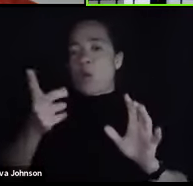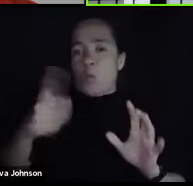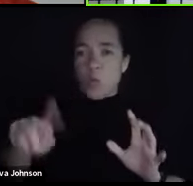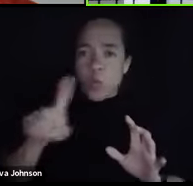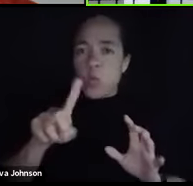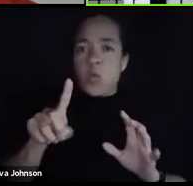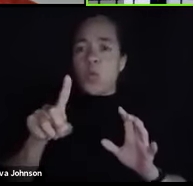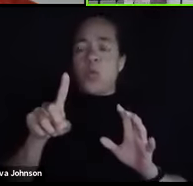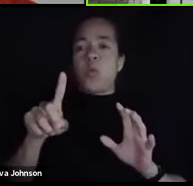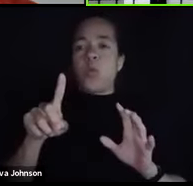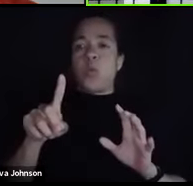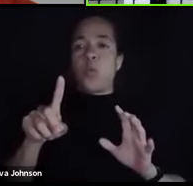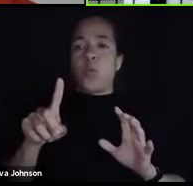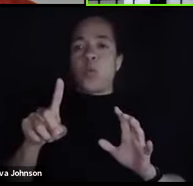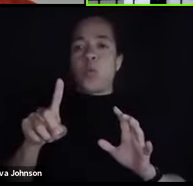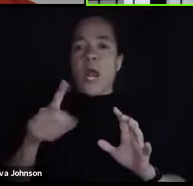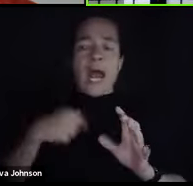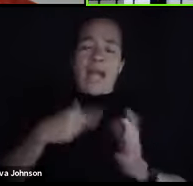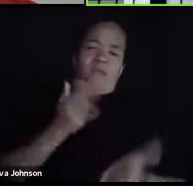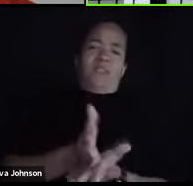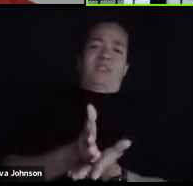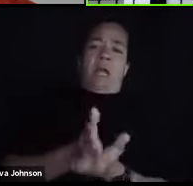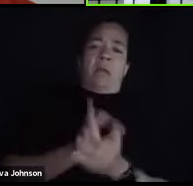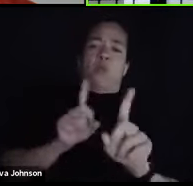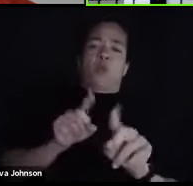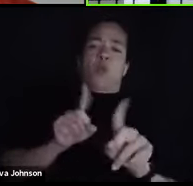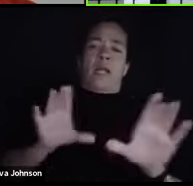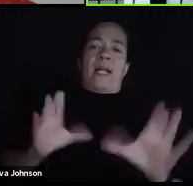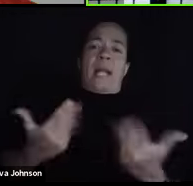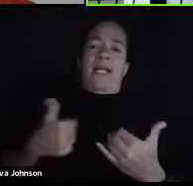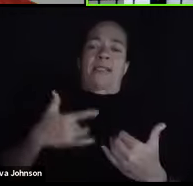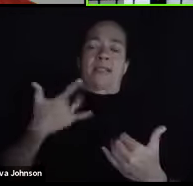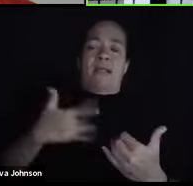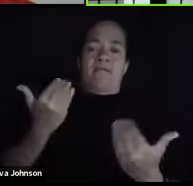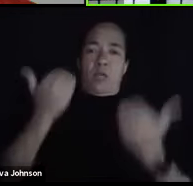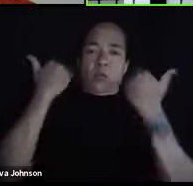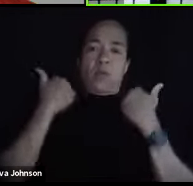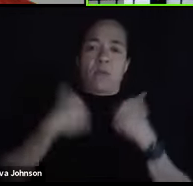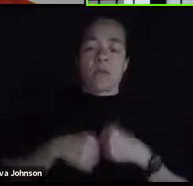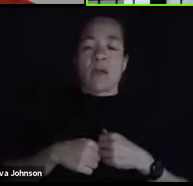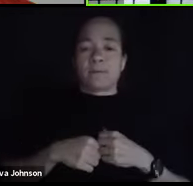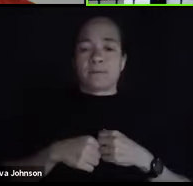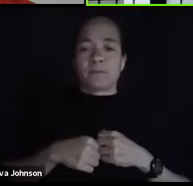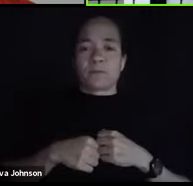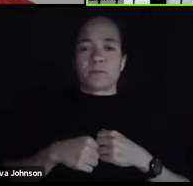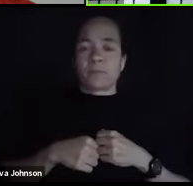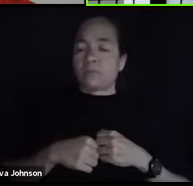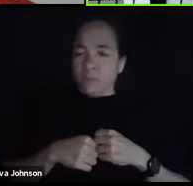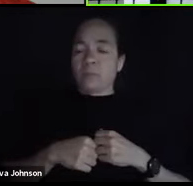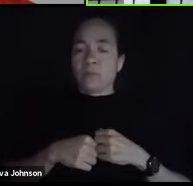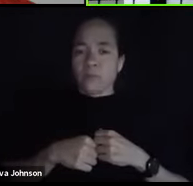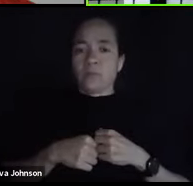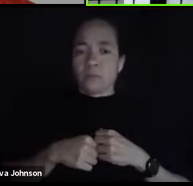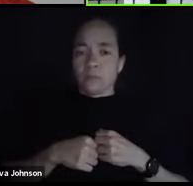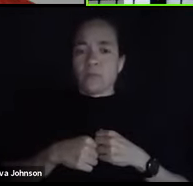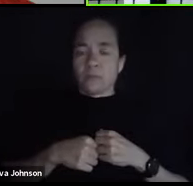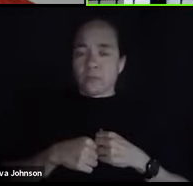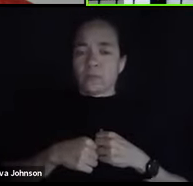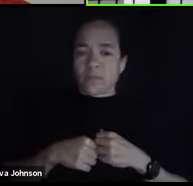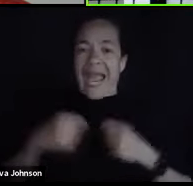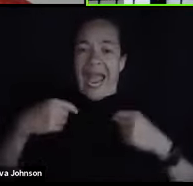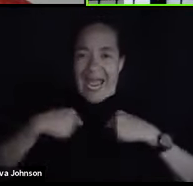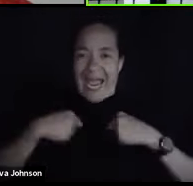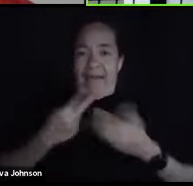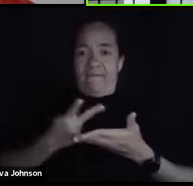I just quit coming to class because I felt so overwhelmed. I failed if you feel that way. So you can